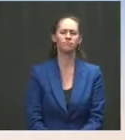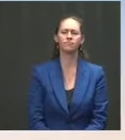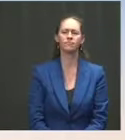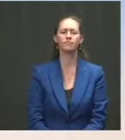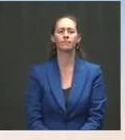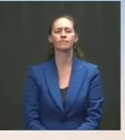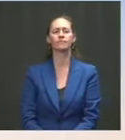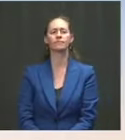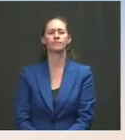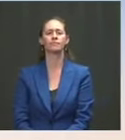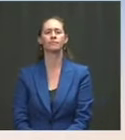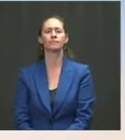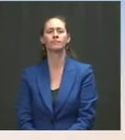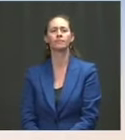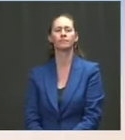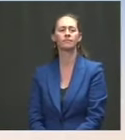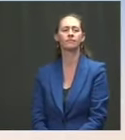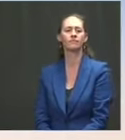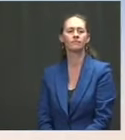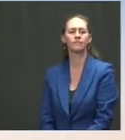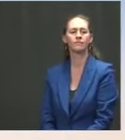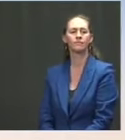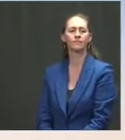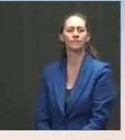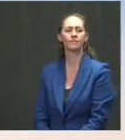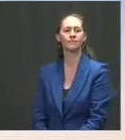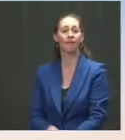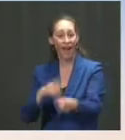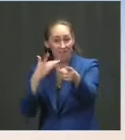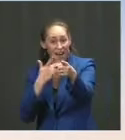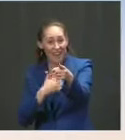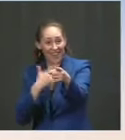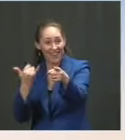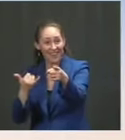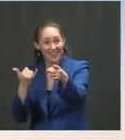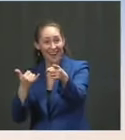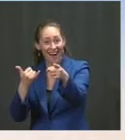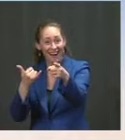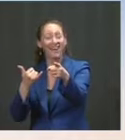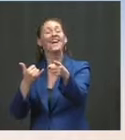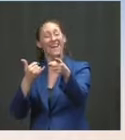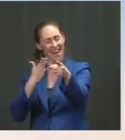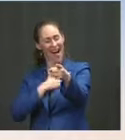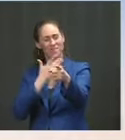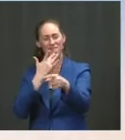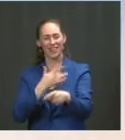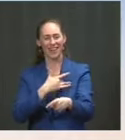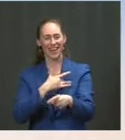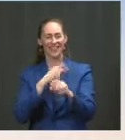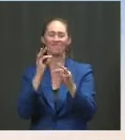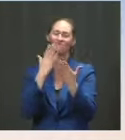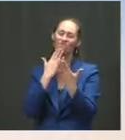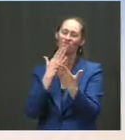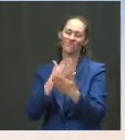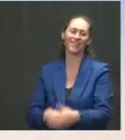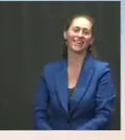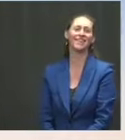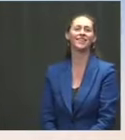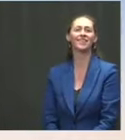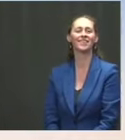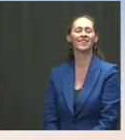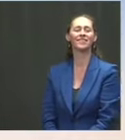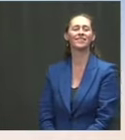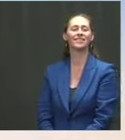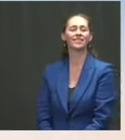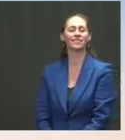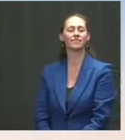I have two questions, one domestic and one active. it's your birthday today. You noted that for me. Happy birthday. The Thank you. And let me wish you back Happy